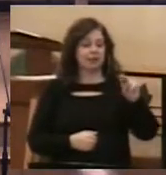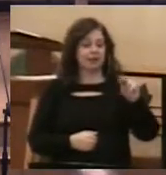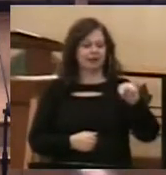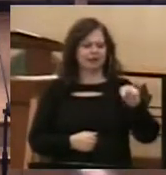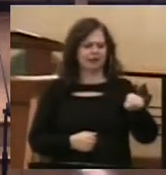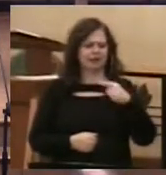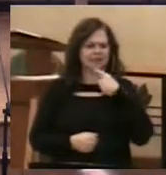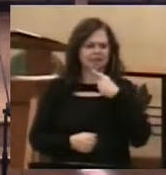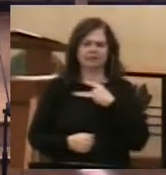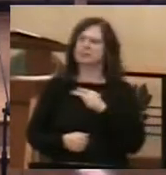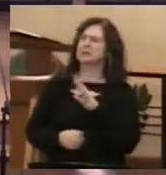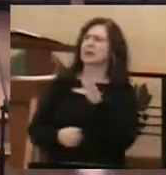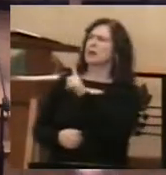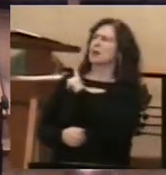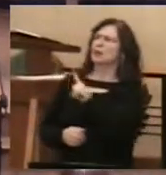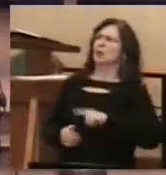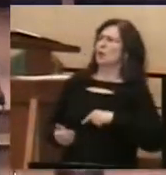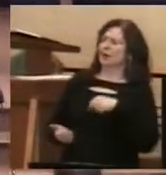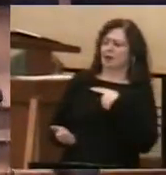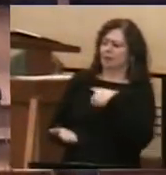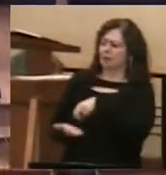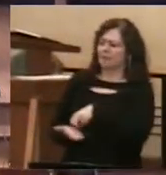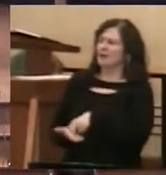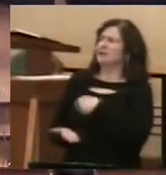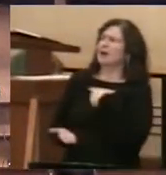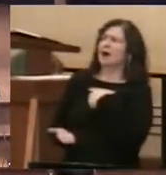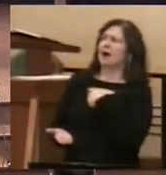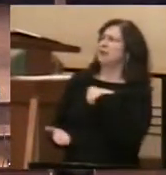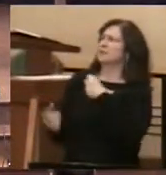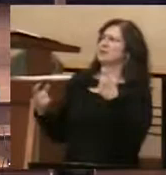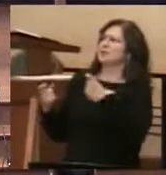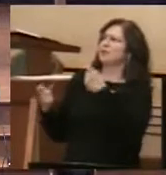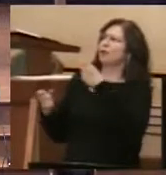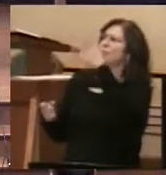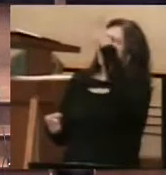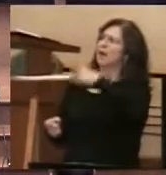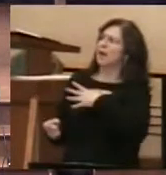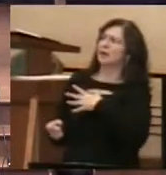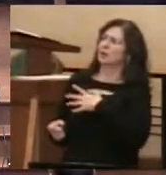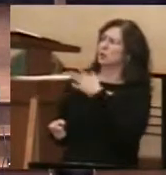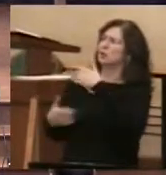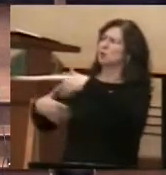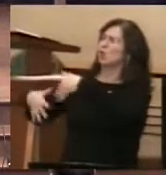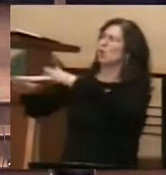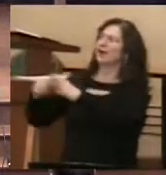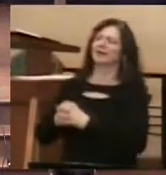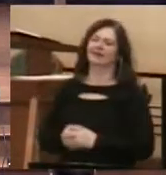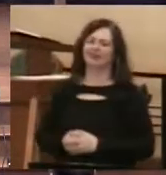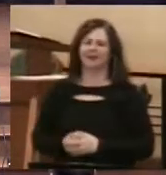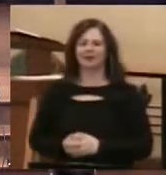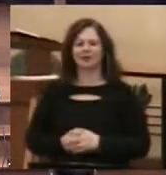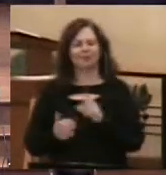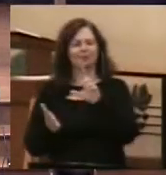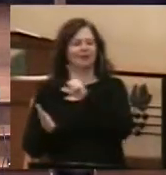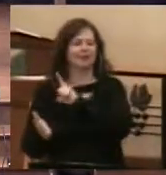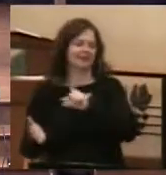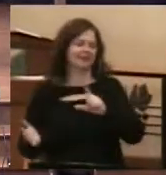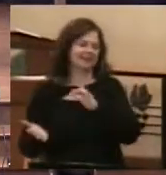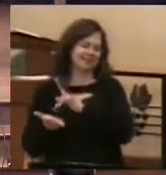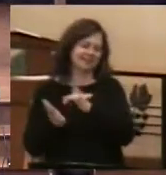from me. I am a sinful man. And yet Jesus offers him grace upon grace,